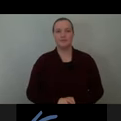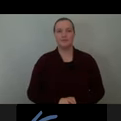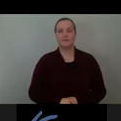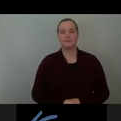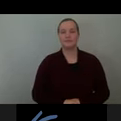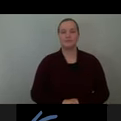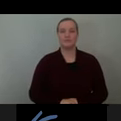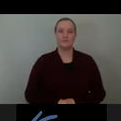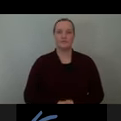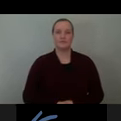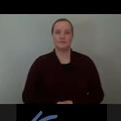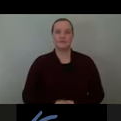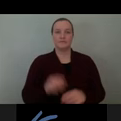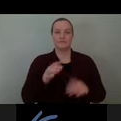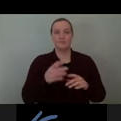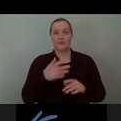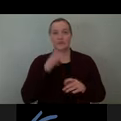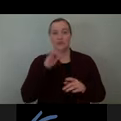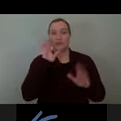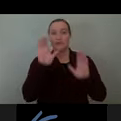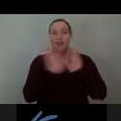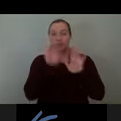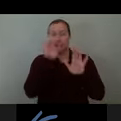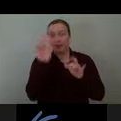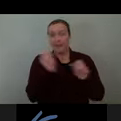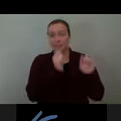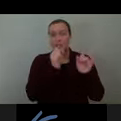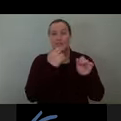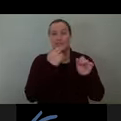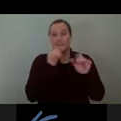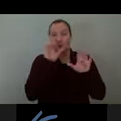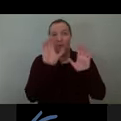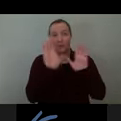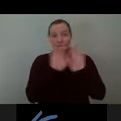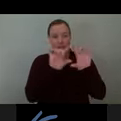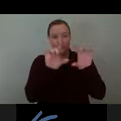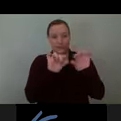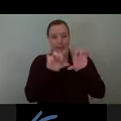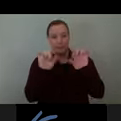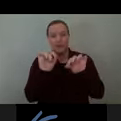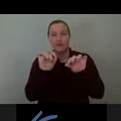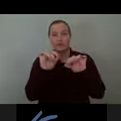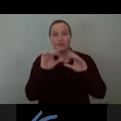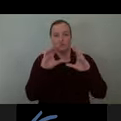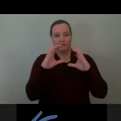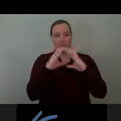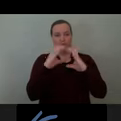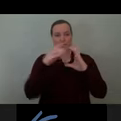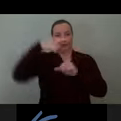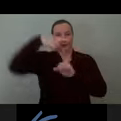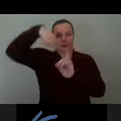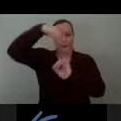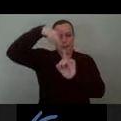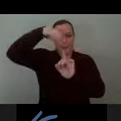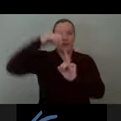so like the small pixels in the graphic strategy these turning blocks in the pixel wall will contain images icons and insights based on